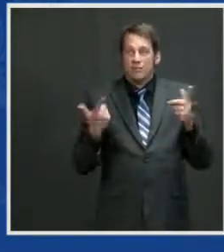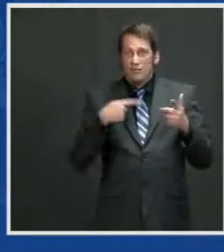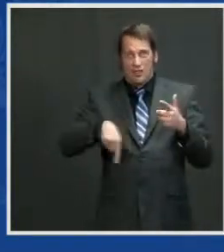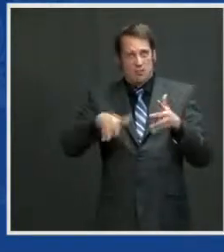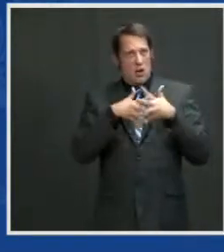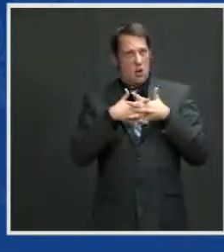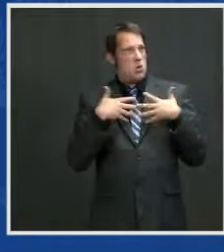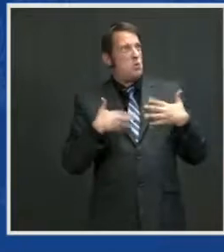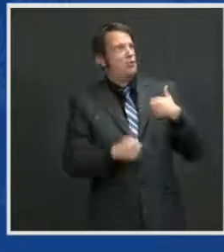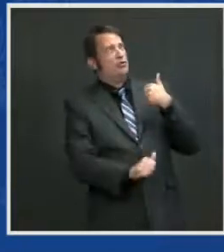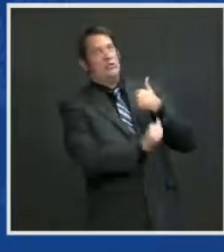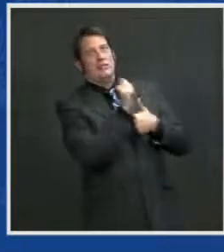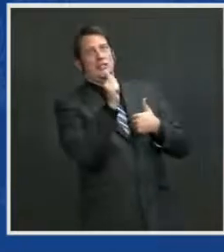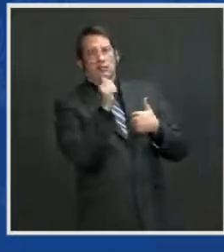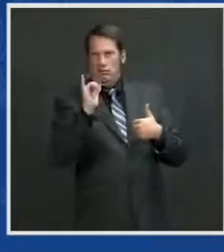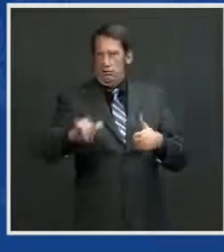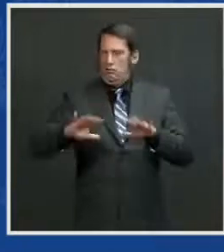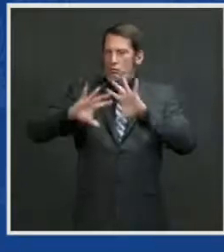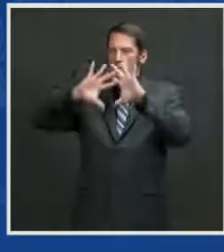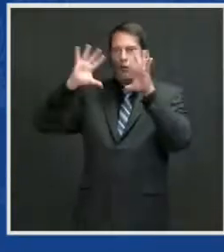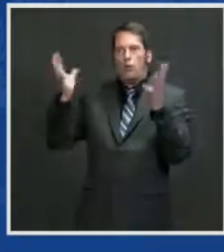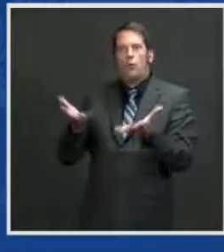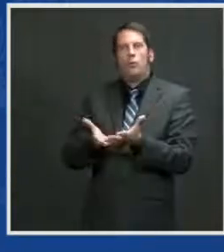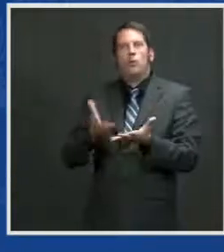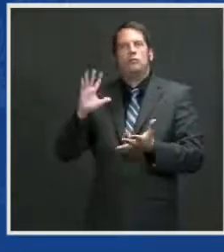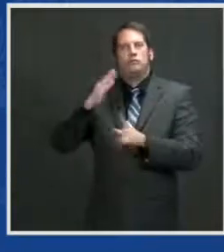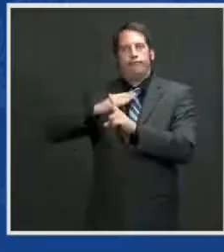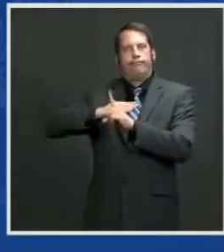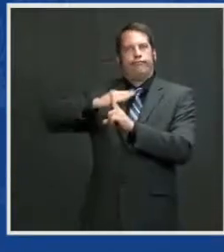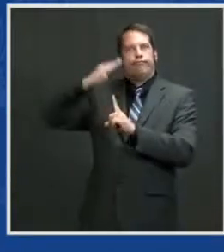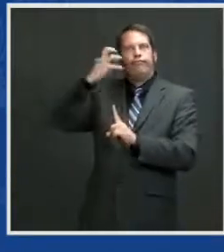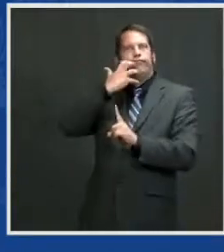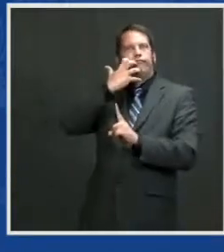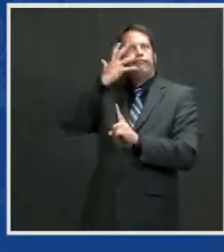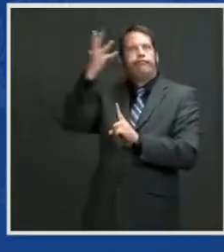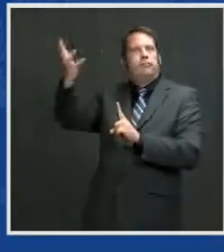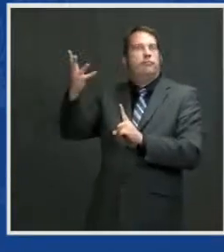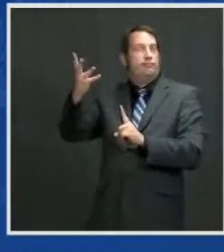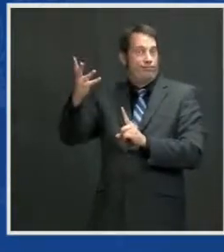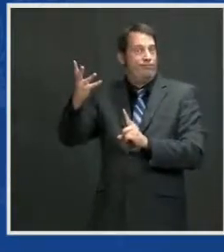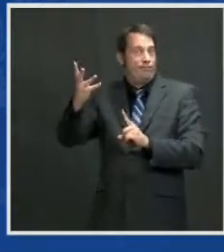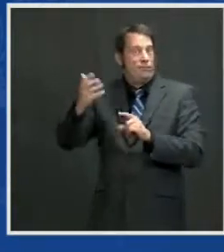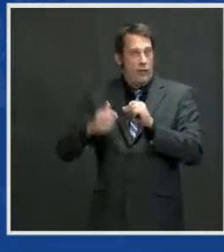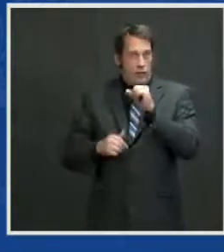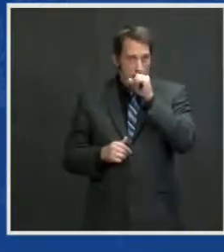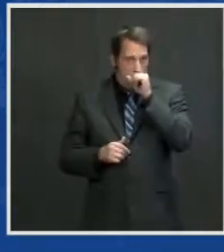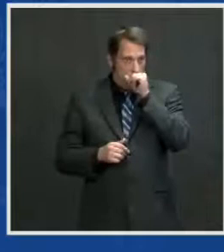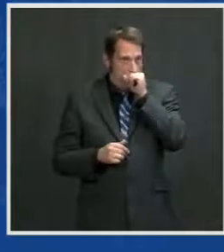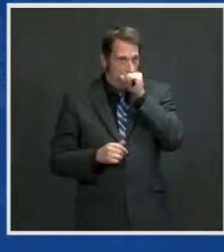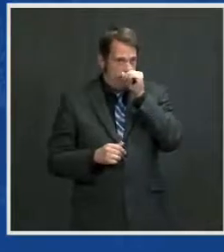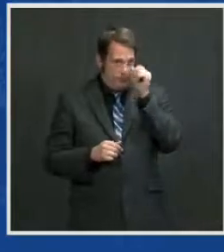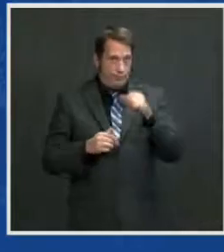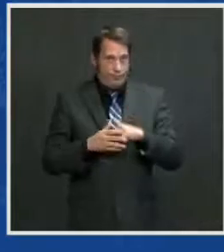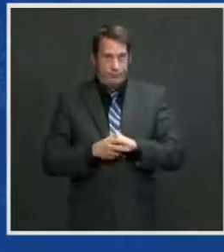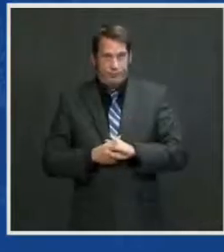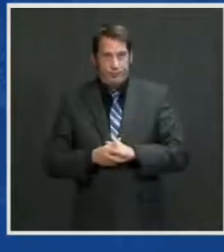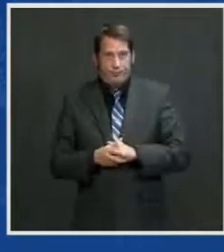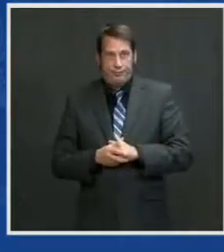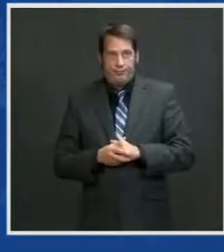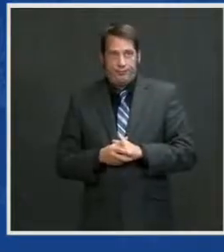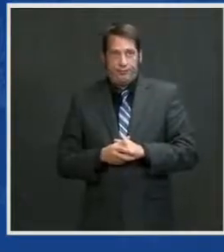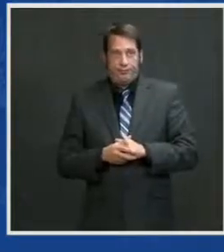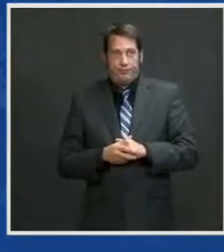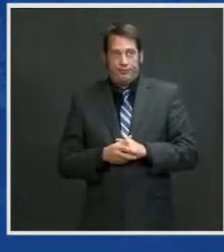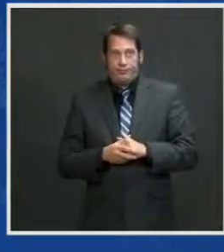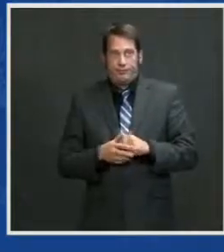warming. Because there will be significant population movements, fights over land, millions of people